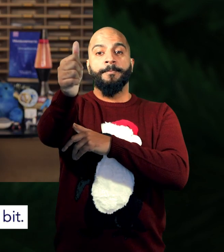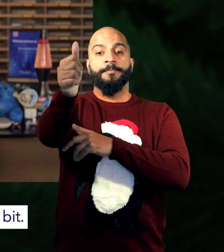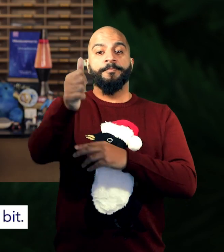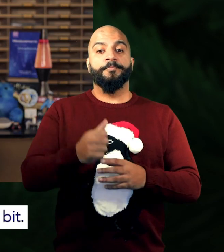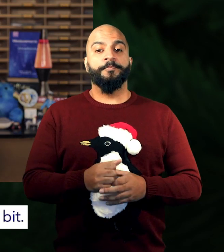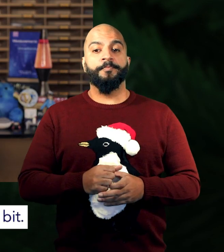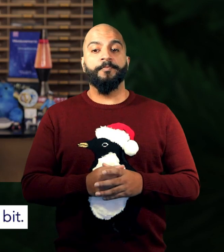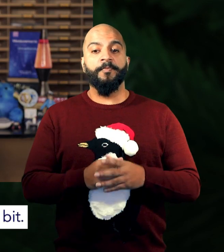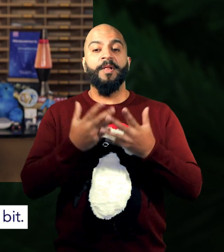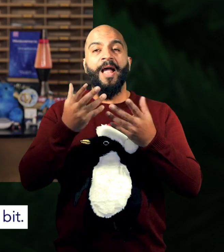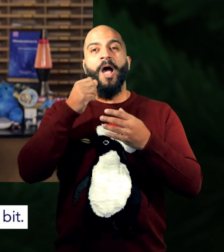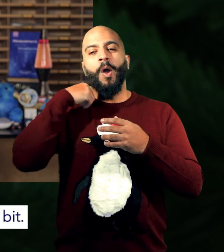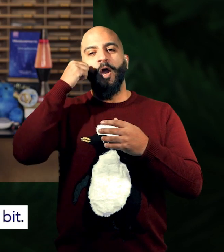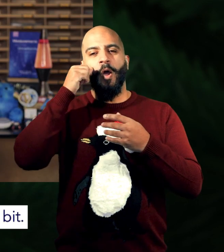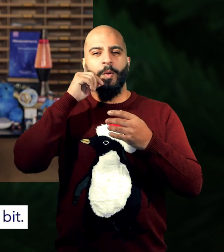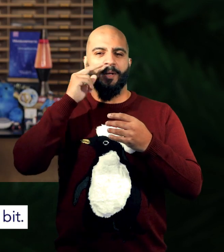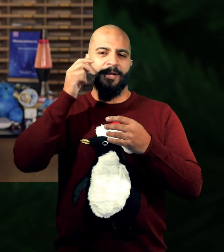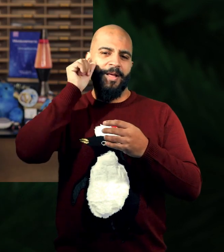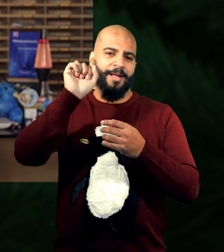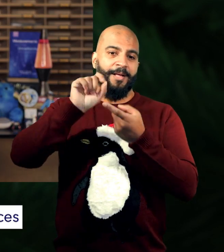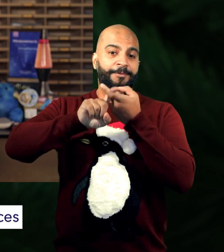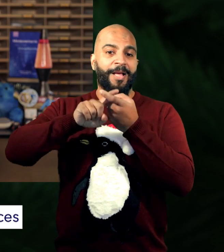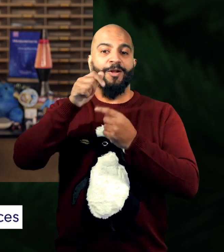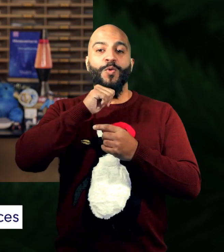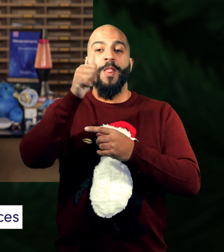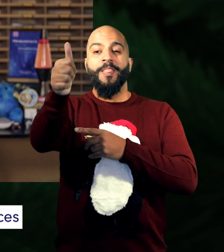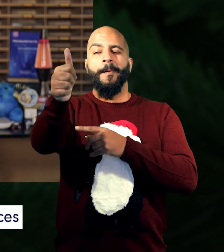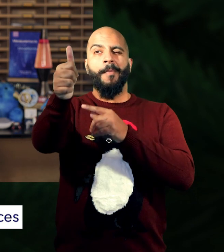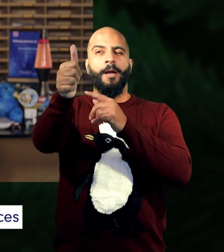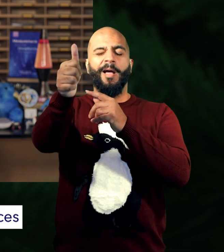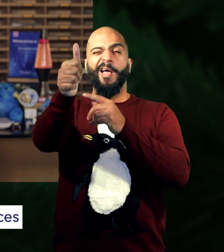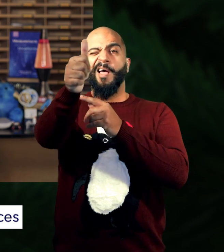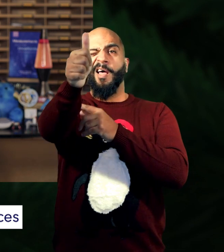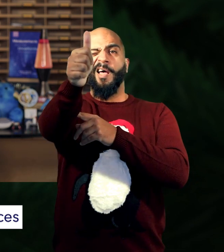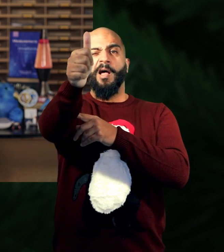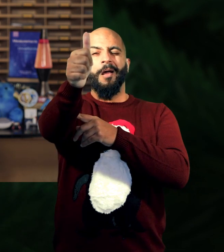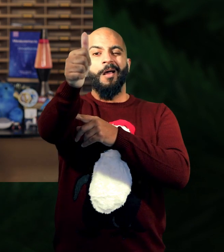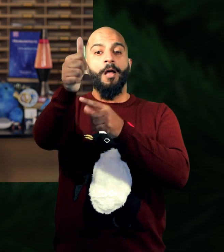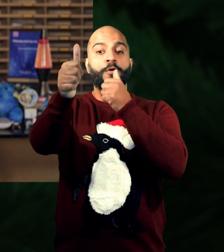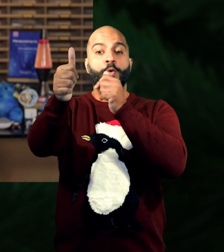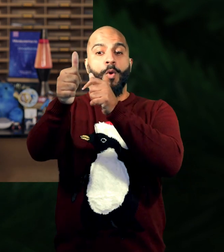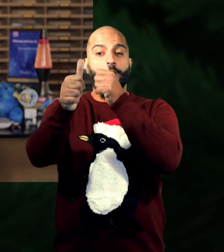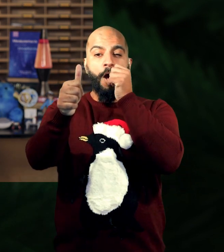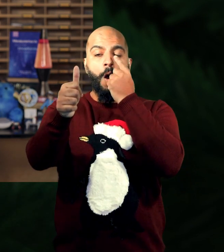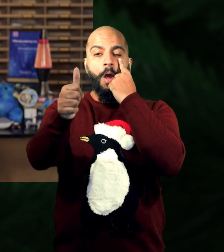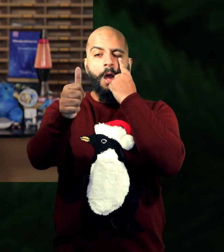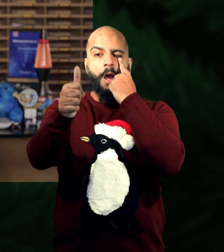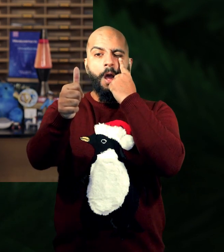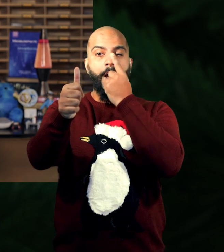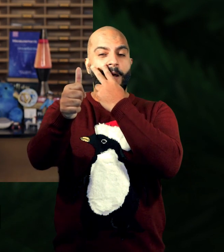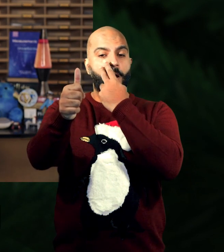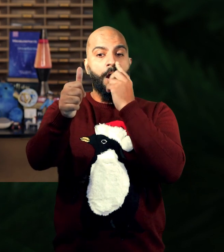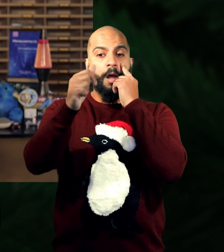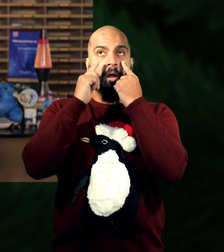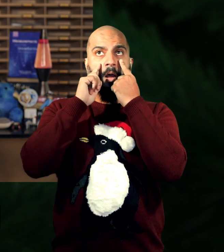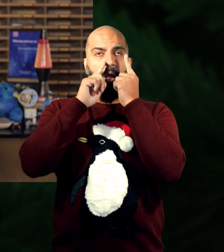So, we can play with that second dependency a little bit. So, let's move our thumbs a little bit closer to our faces. And this time, when we open and shut our eyes,